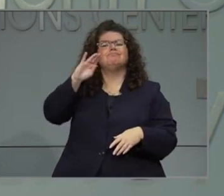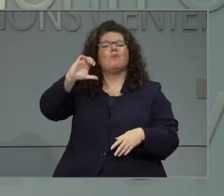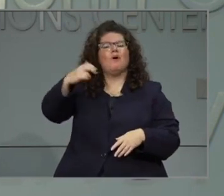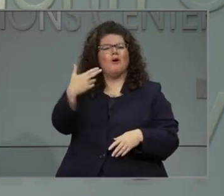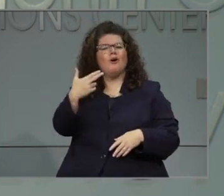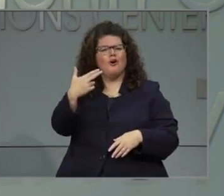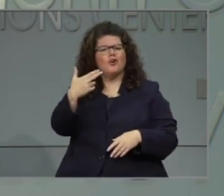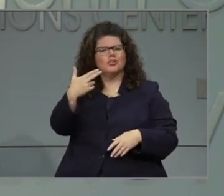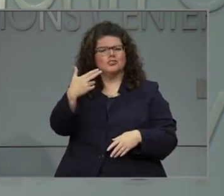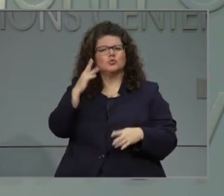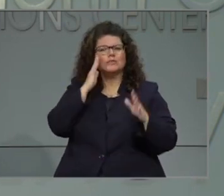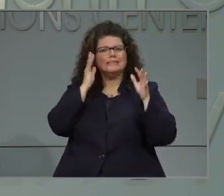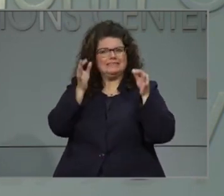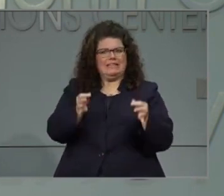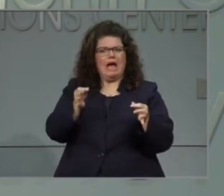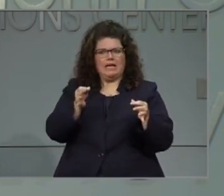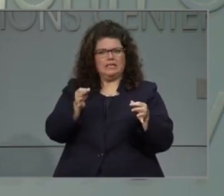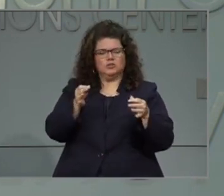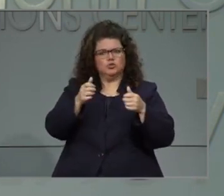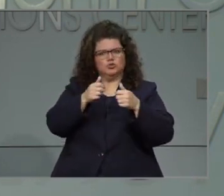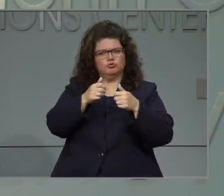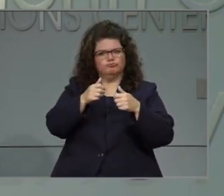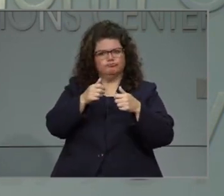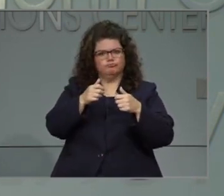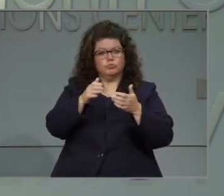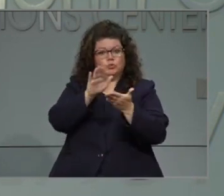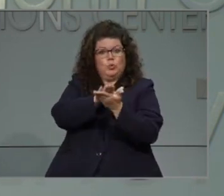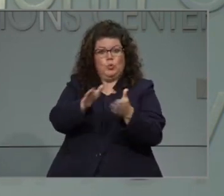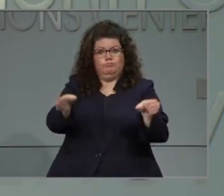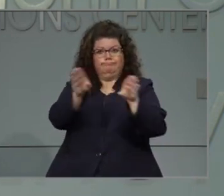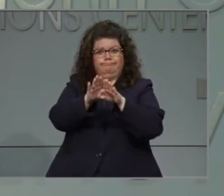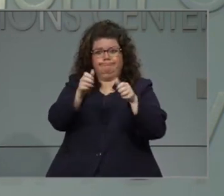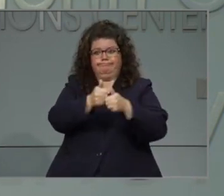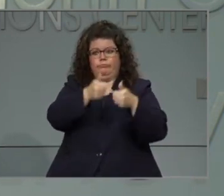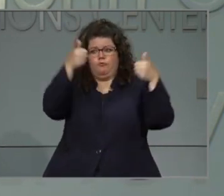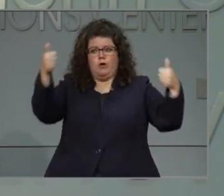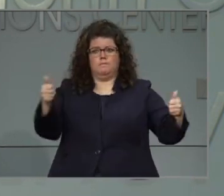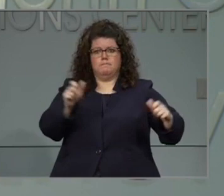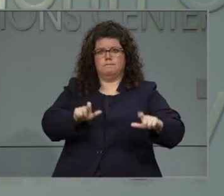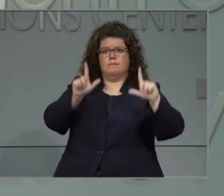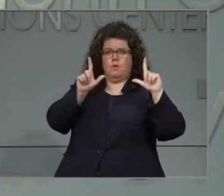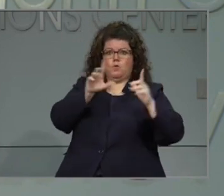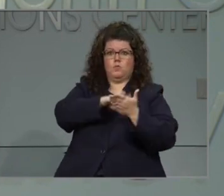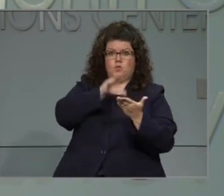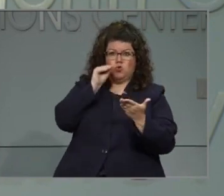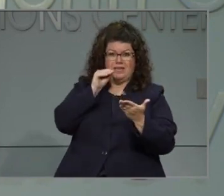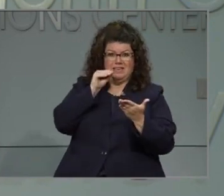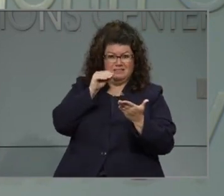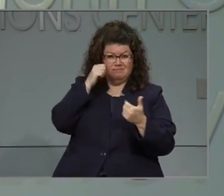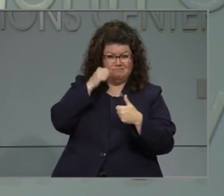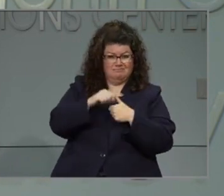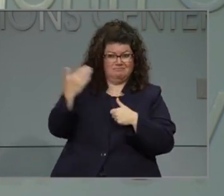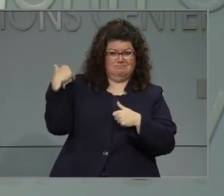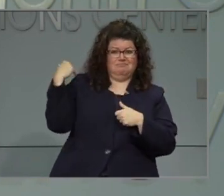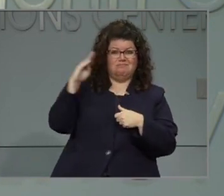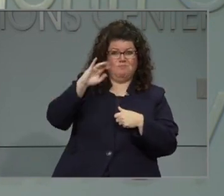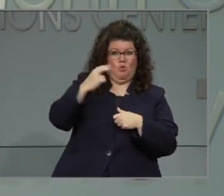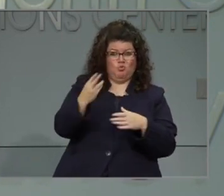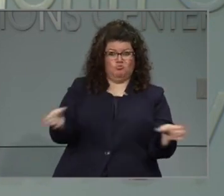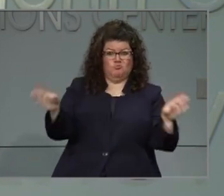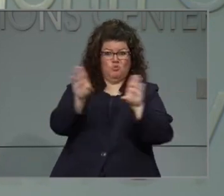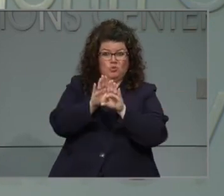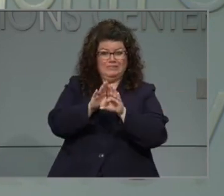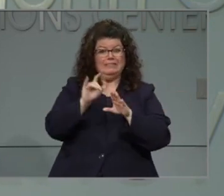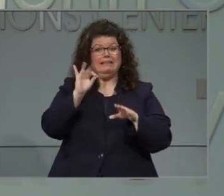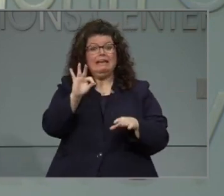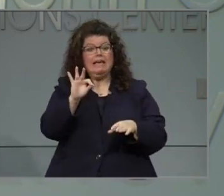decision to go to full remote learning at the onset of this coronavirus pandemic, and if we had to do